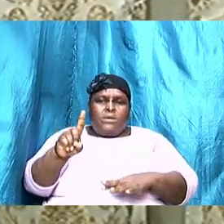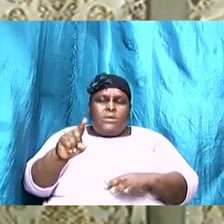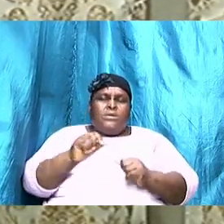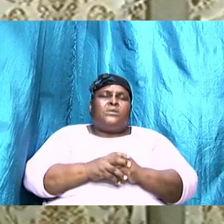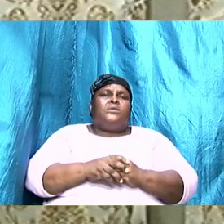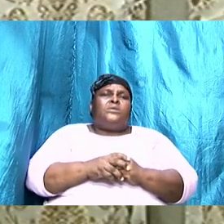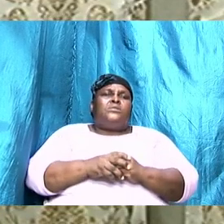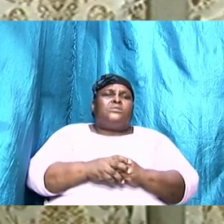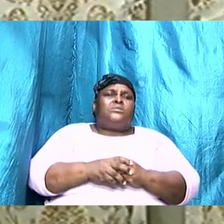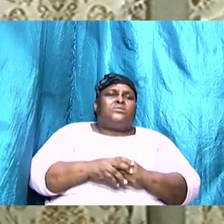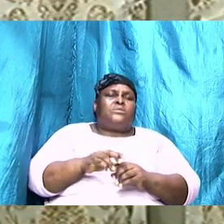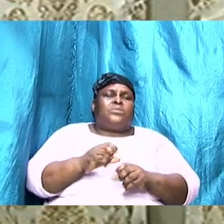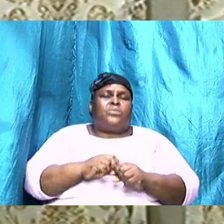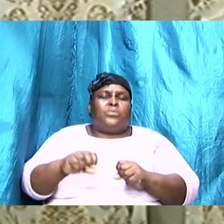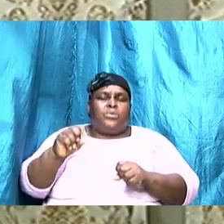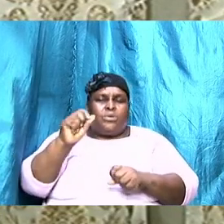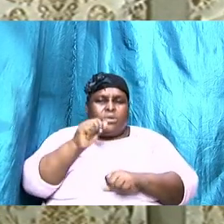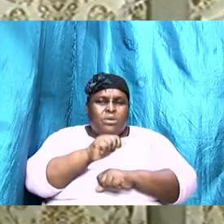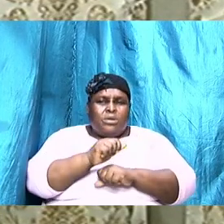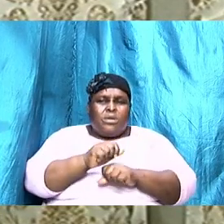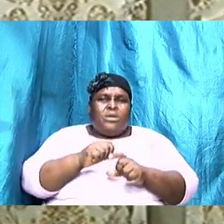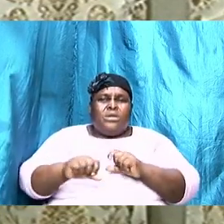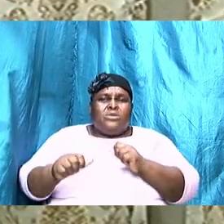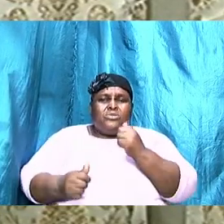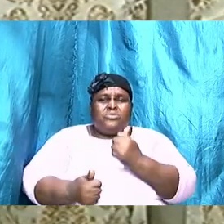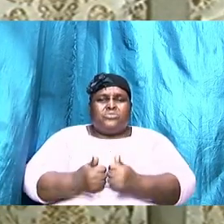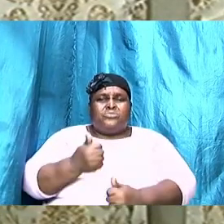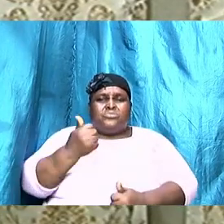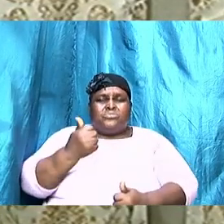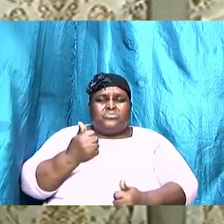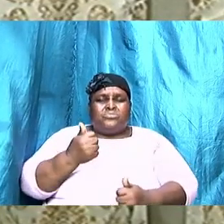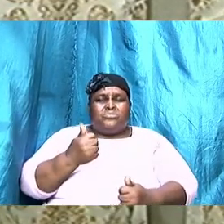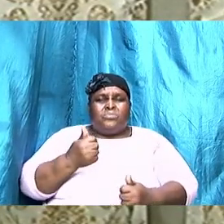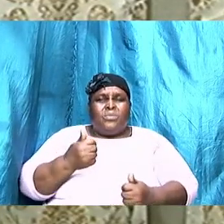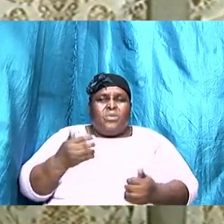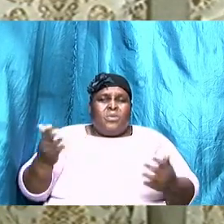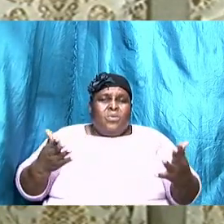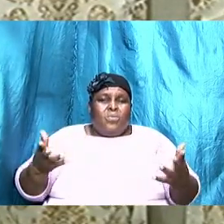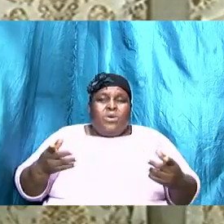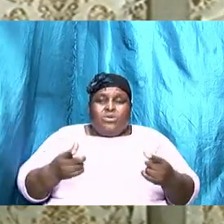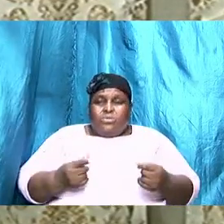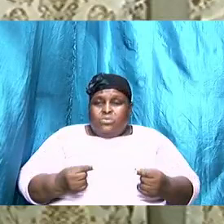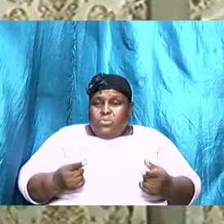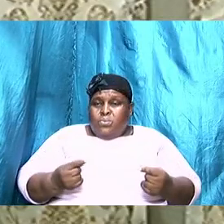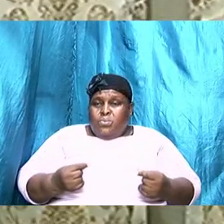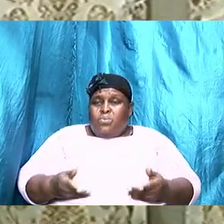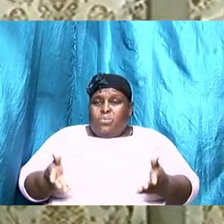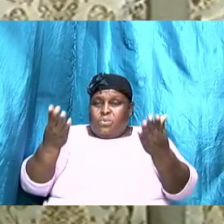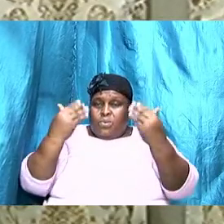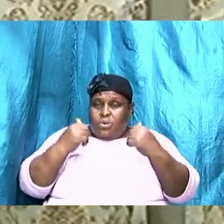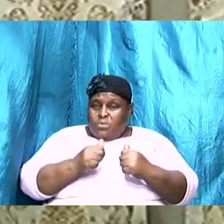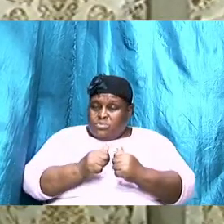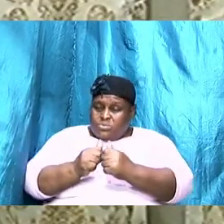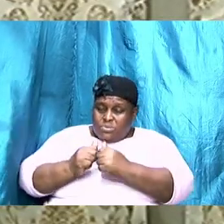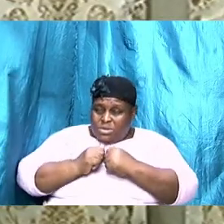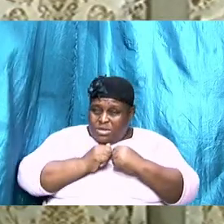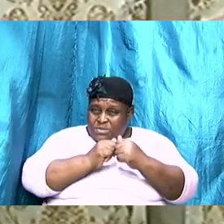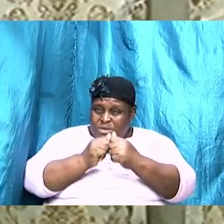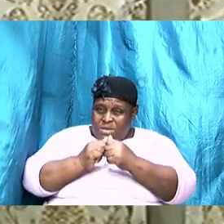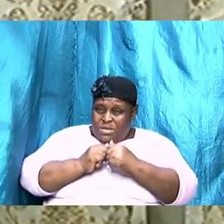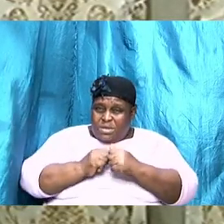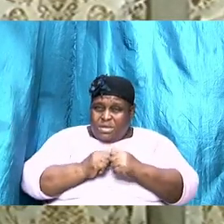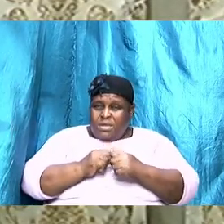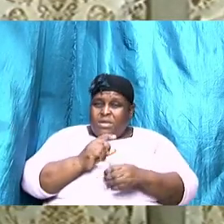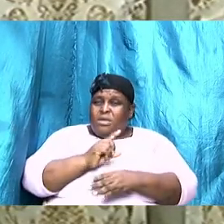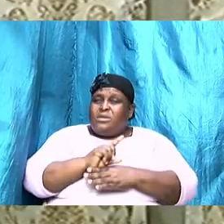function is such that what they do comes together did you